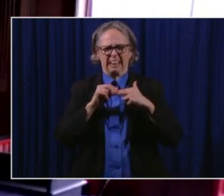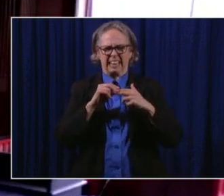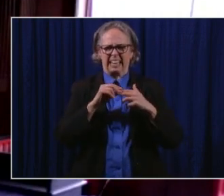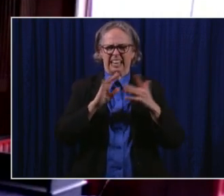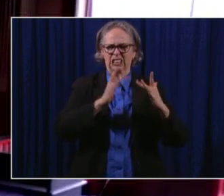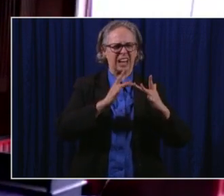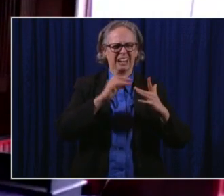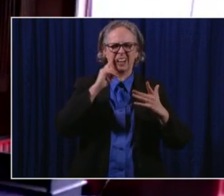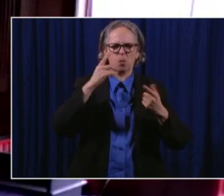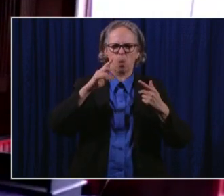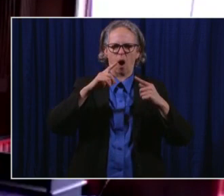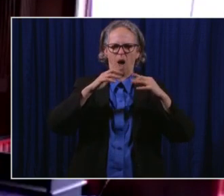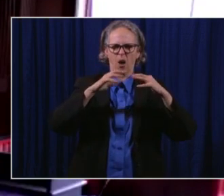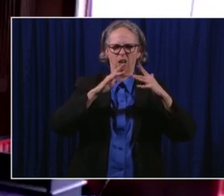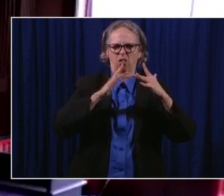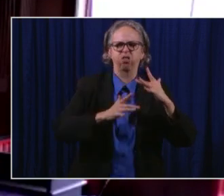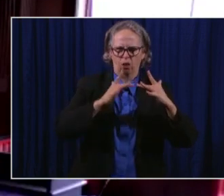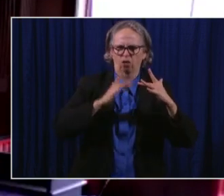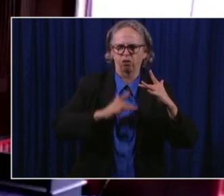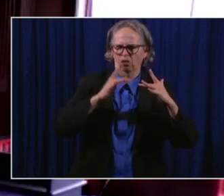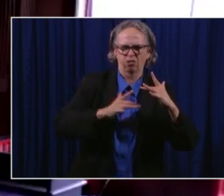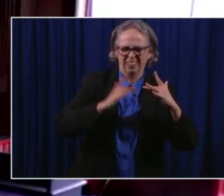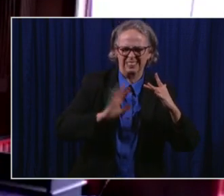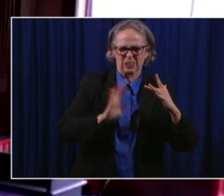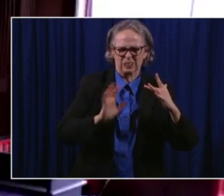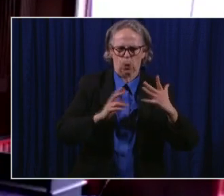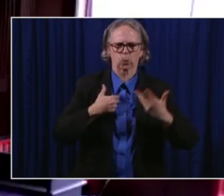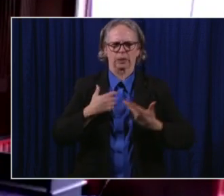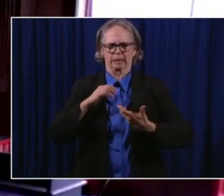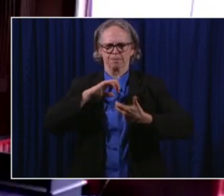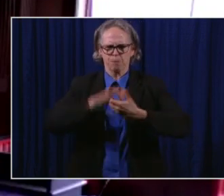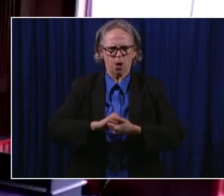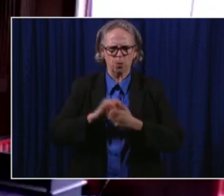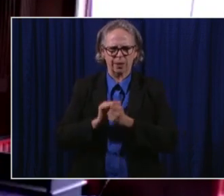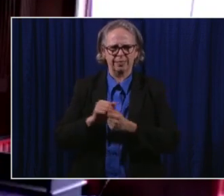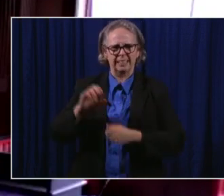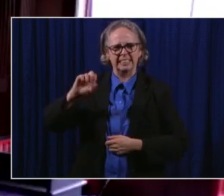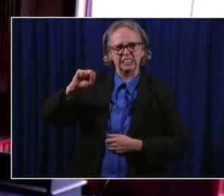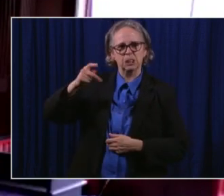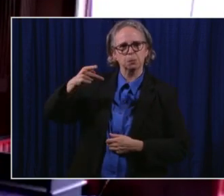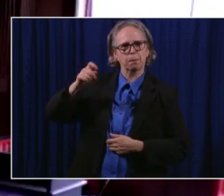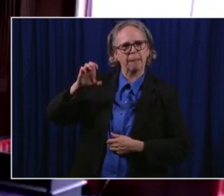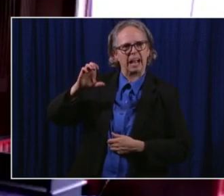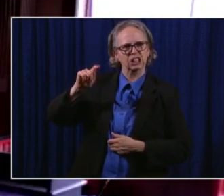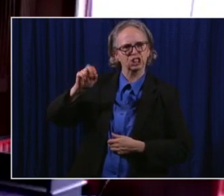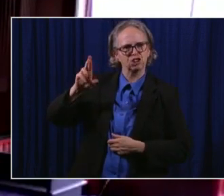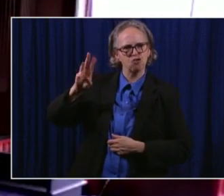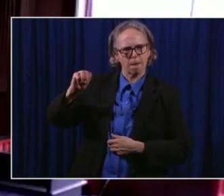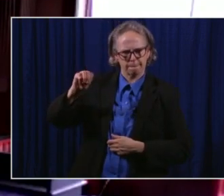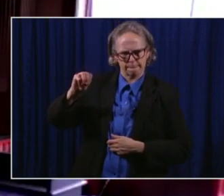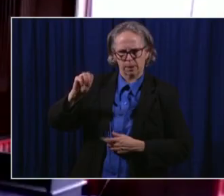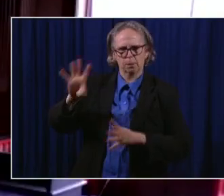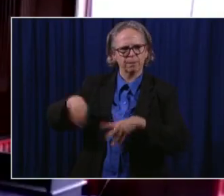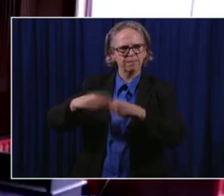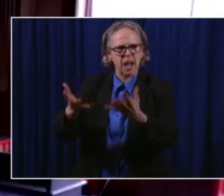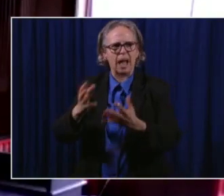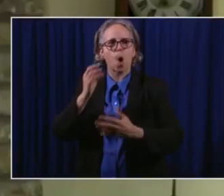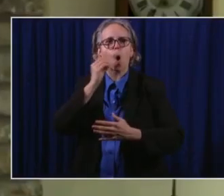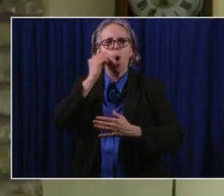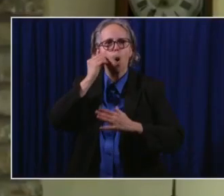provided a home from Spectrum. We provided home internet access for them. So tell me a little bit